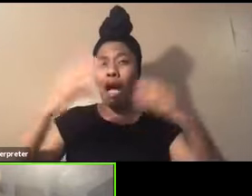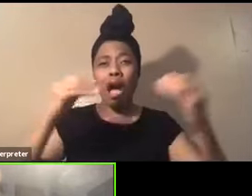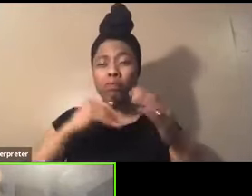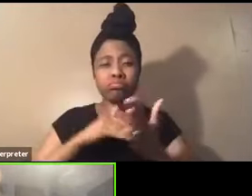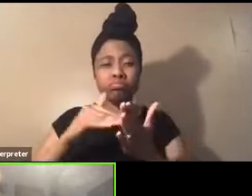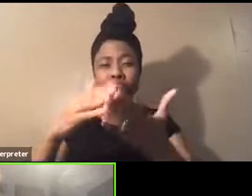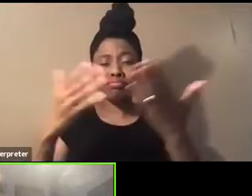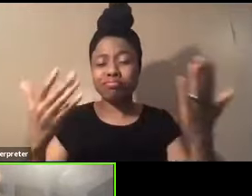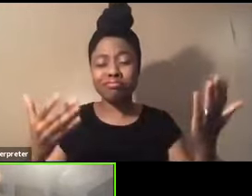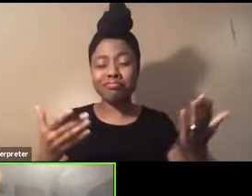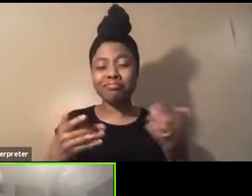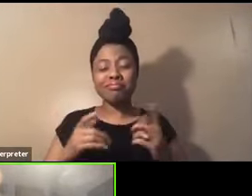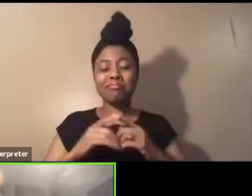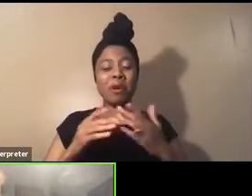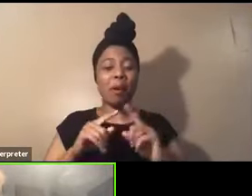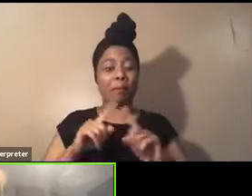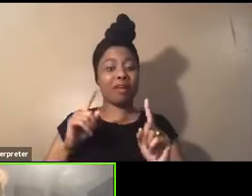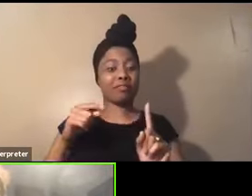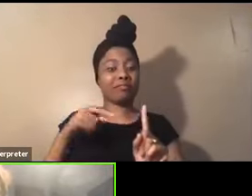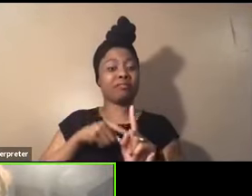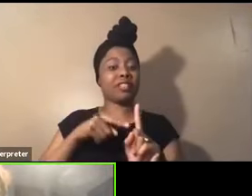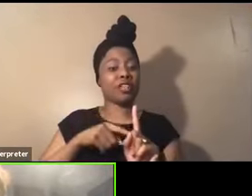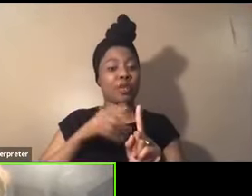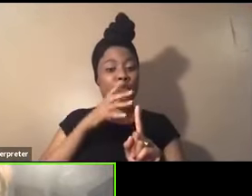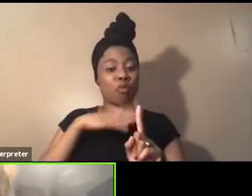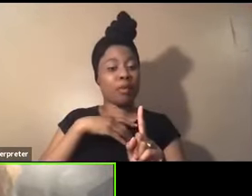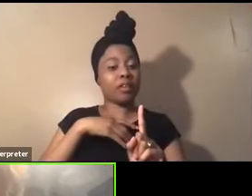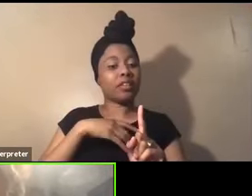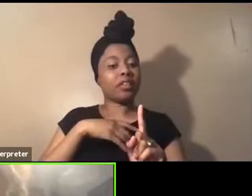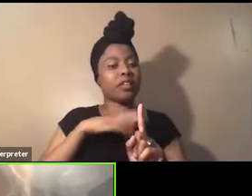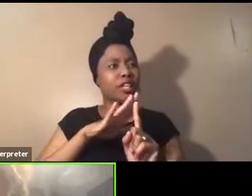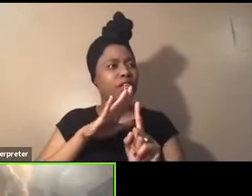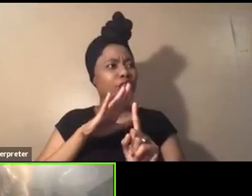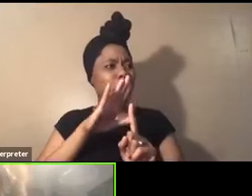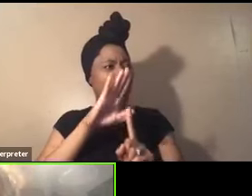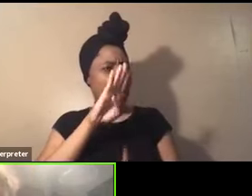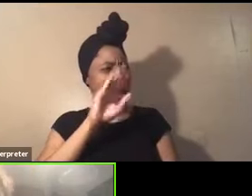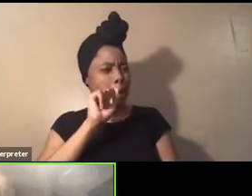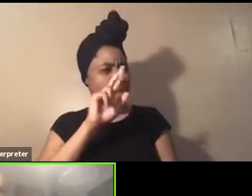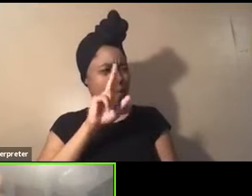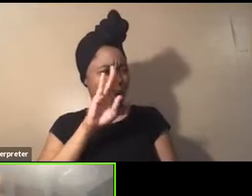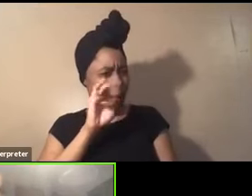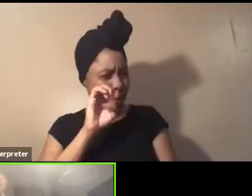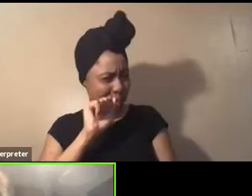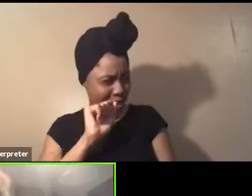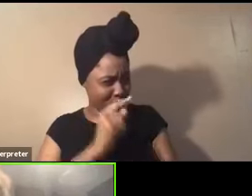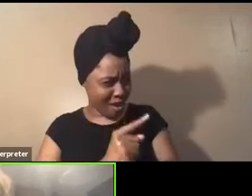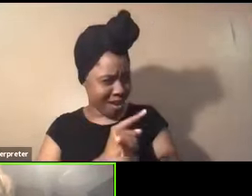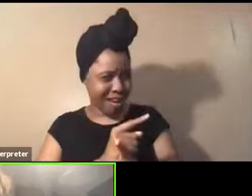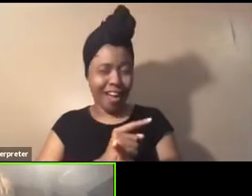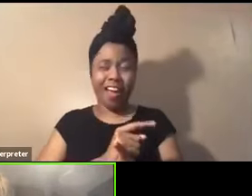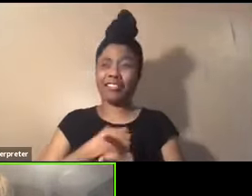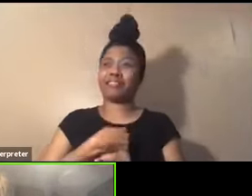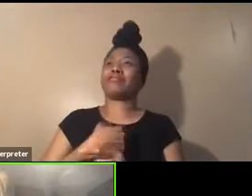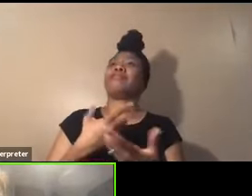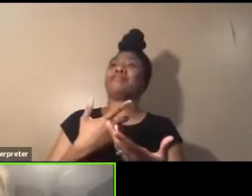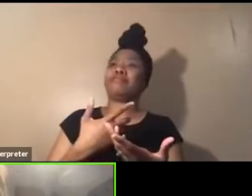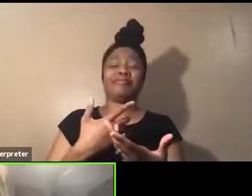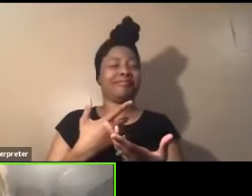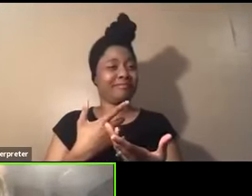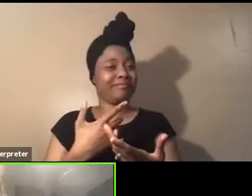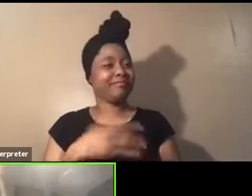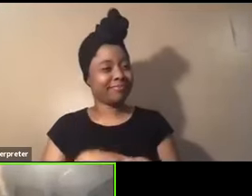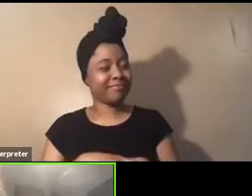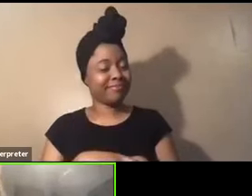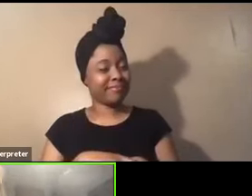but she, um, she said, uh, you're Barbia, aren't you? And I was just, you know, and she says, well, you know,